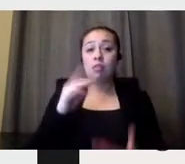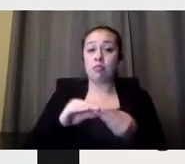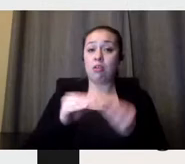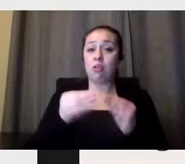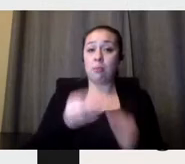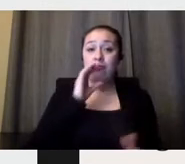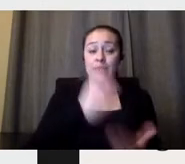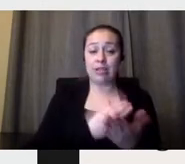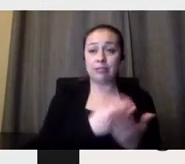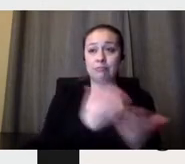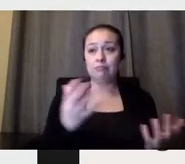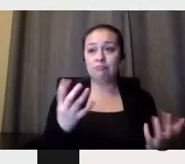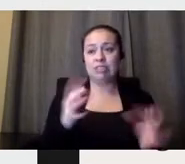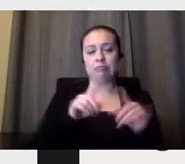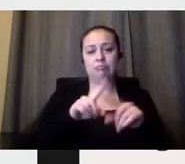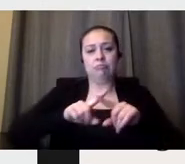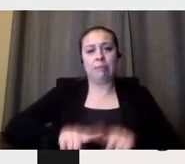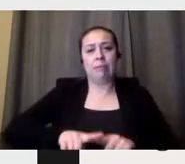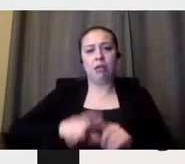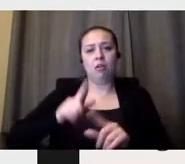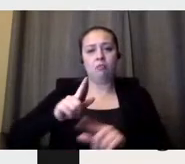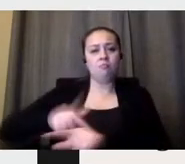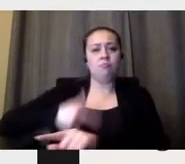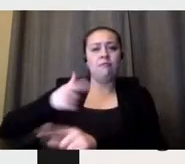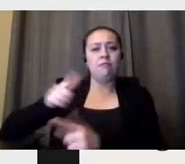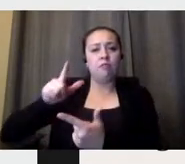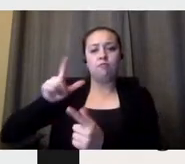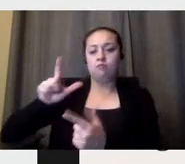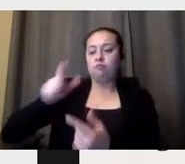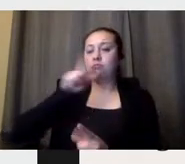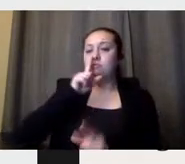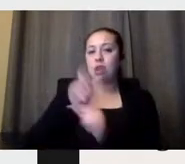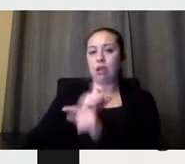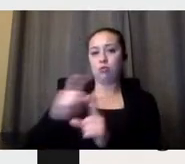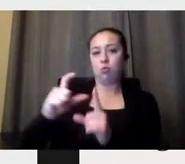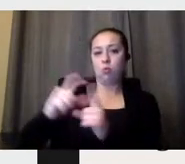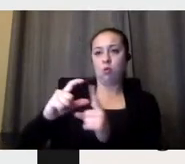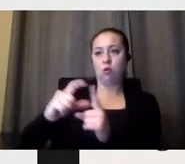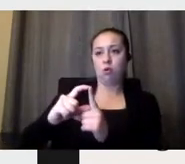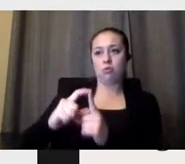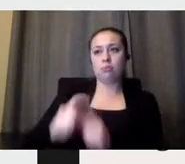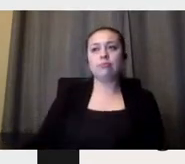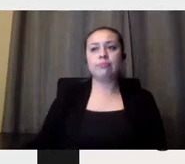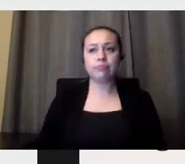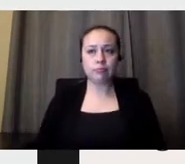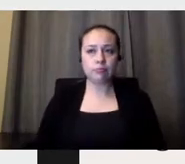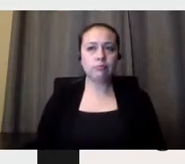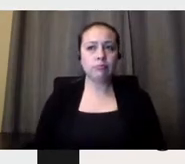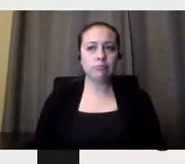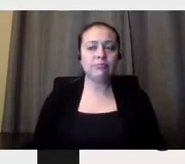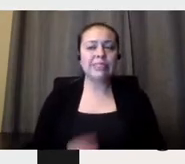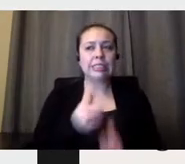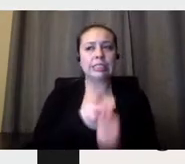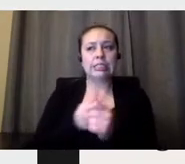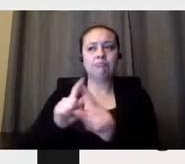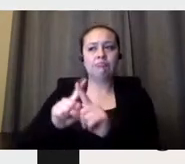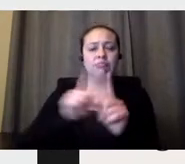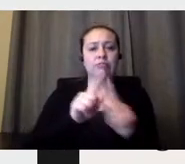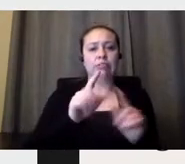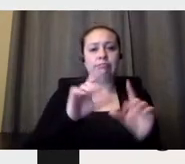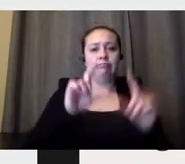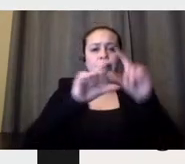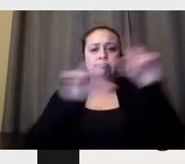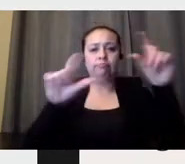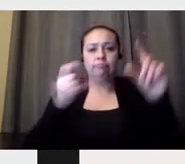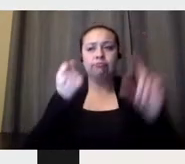depends on the length of the word. Each post has two different size heading on a color background. Okay, let's